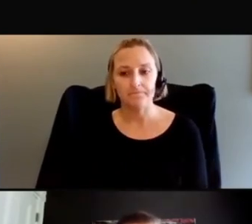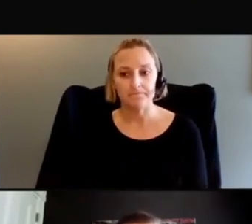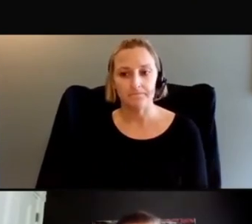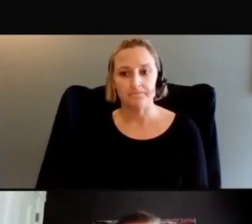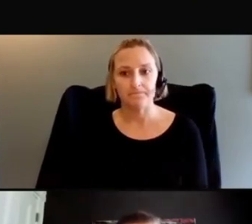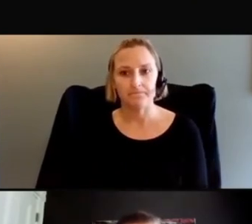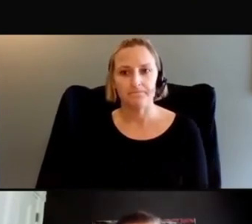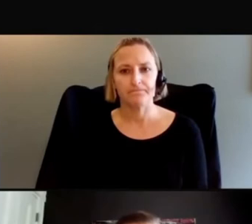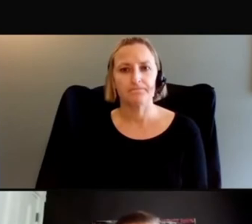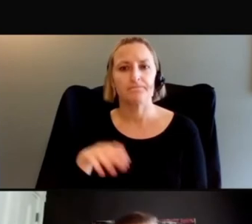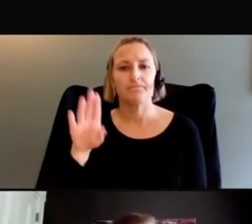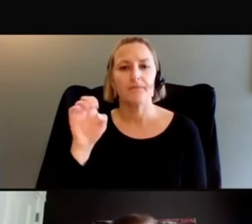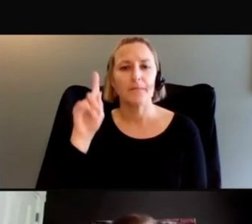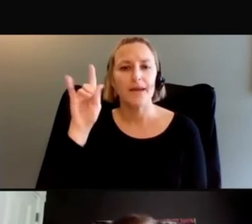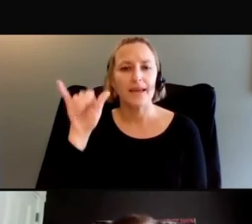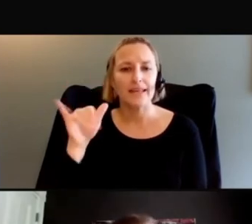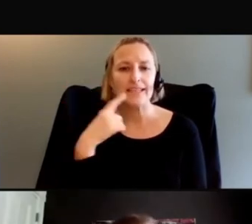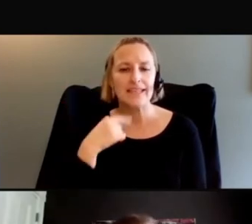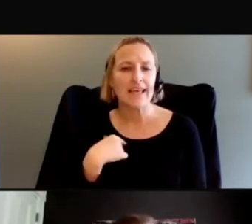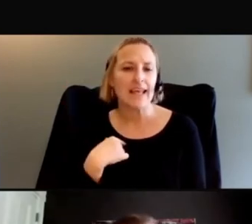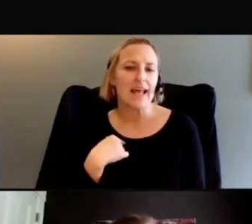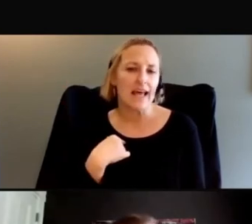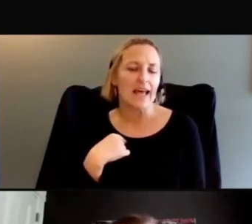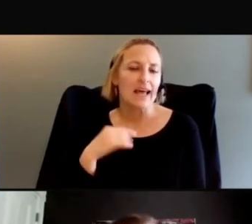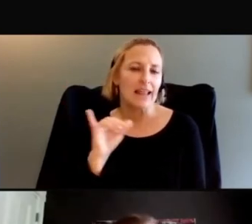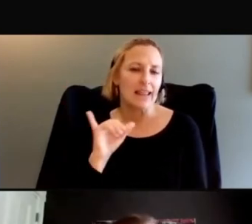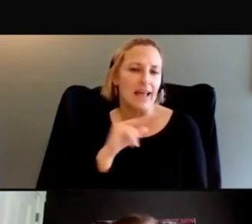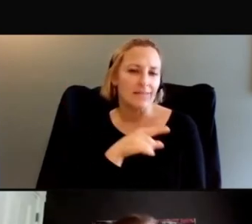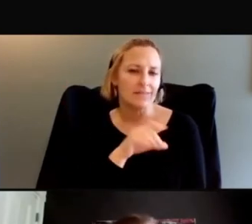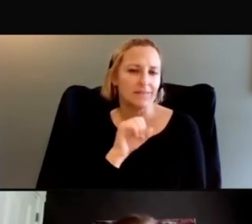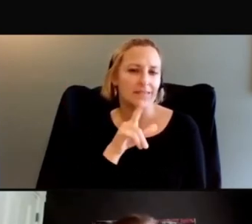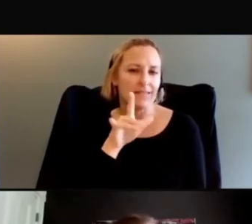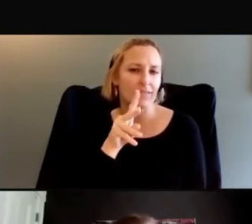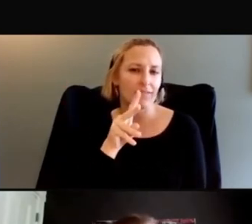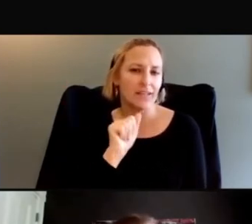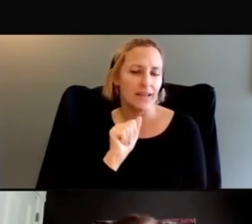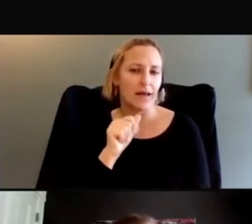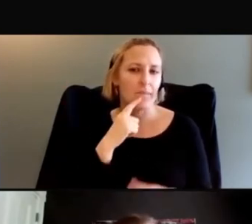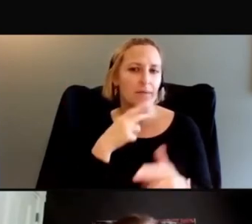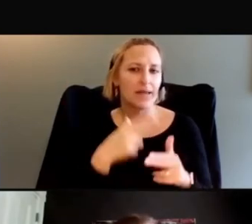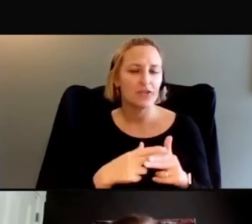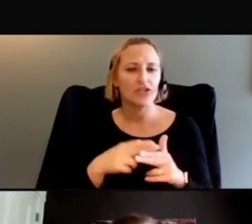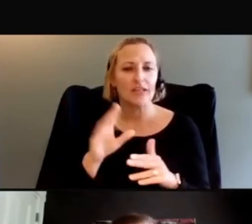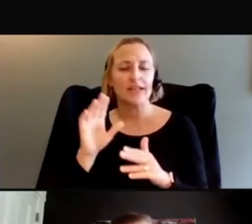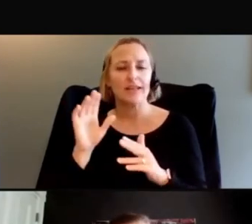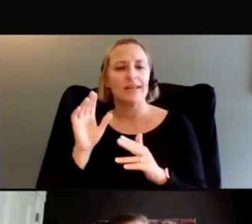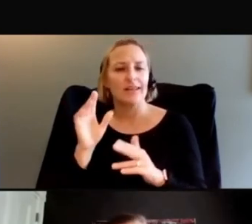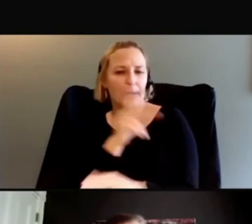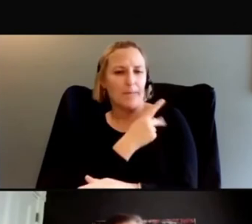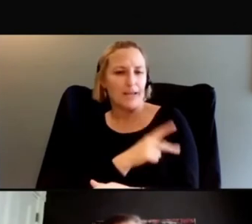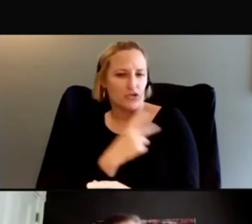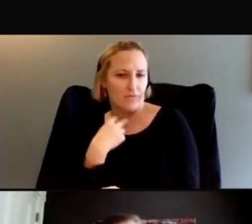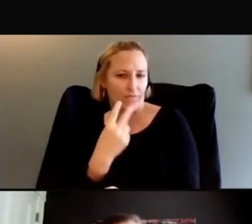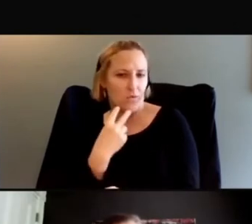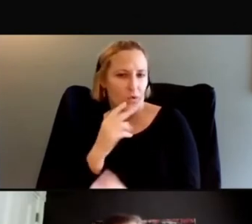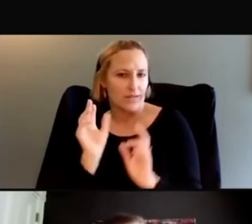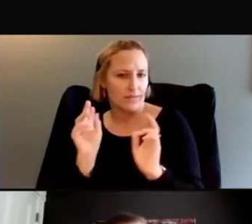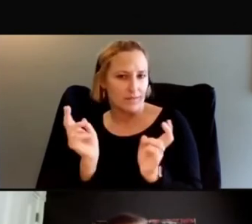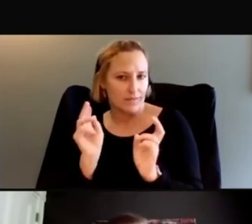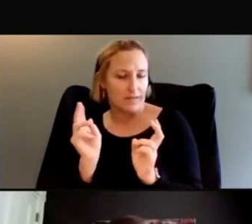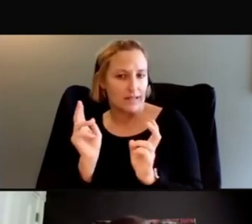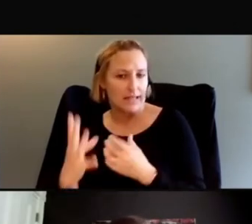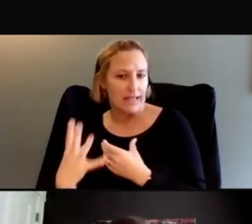And I think that, you know, we also, as Sylvia had mentioned earlier, patient voice and incorporating patient voice into our planning.